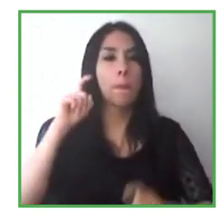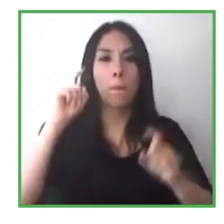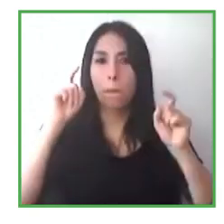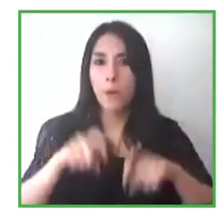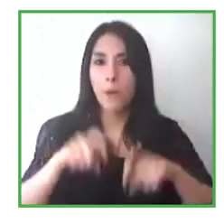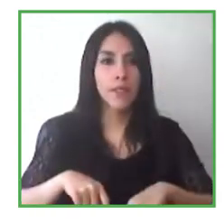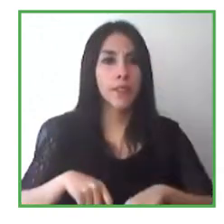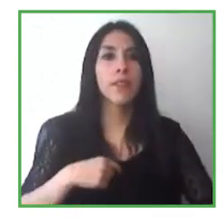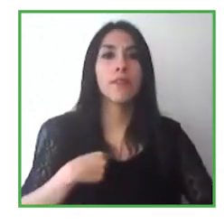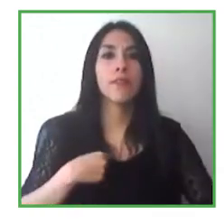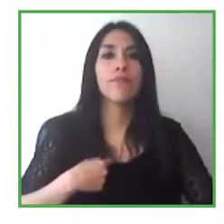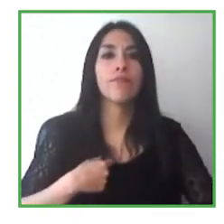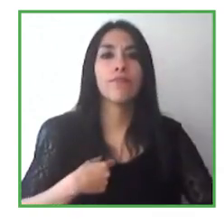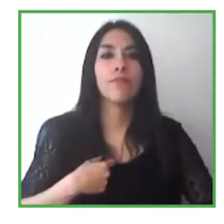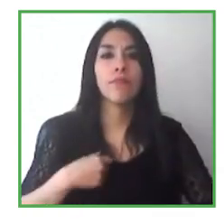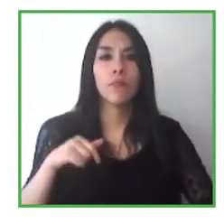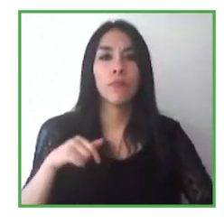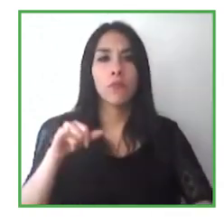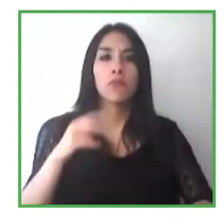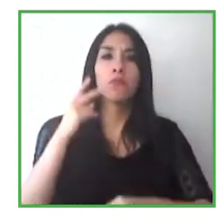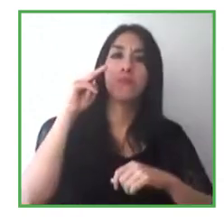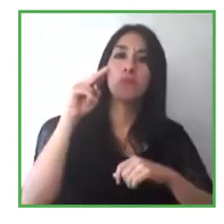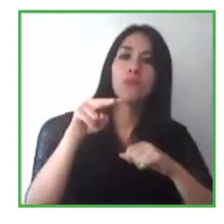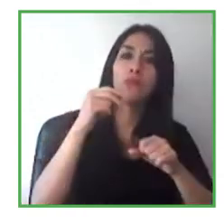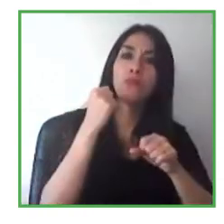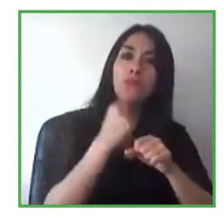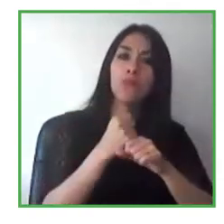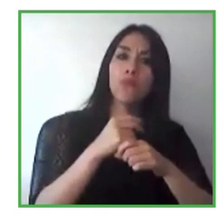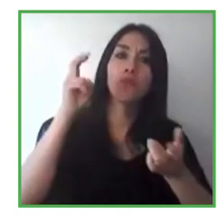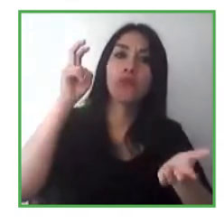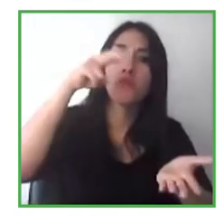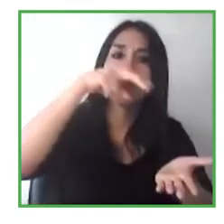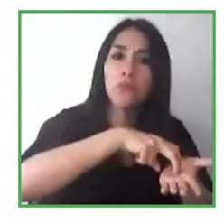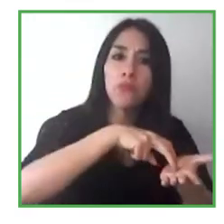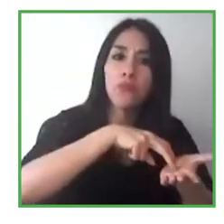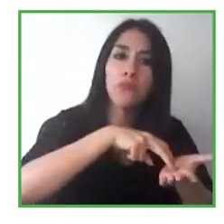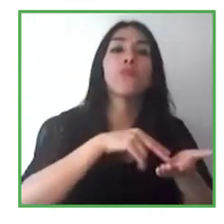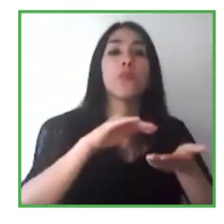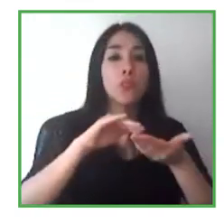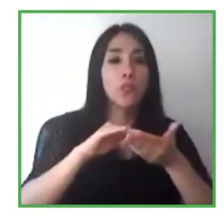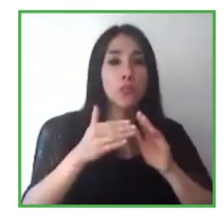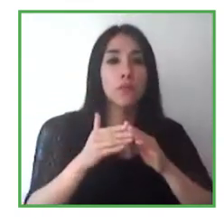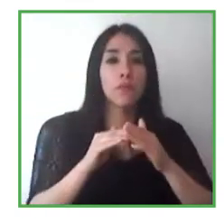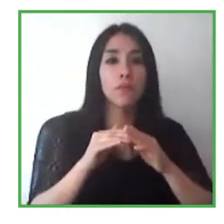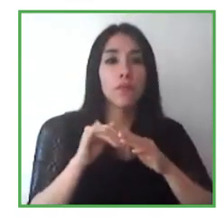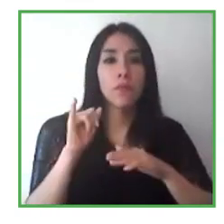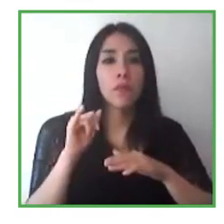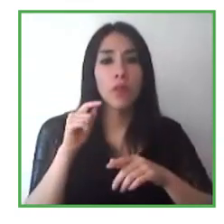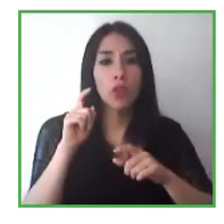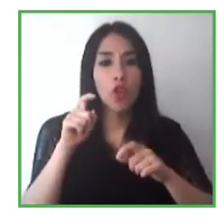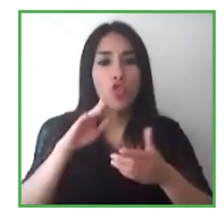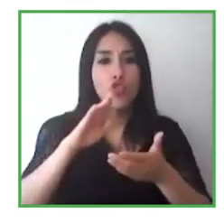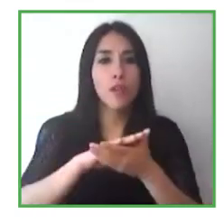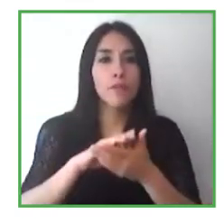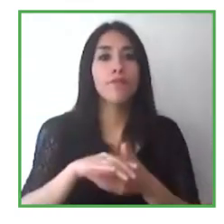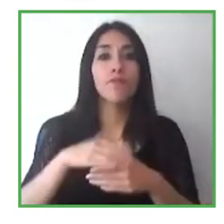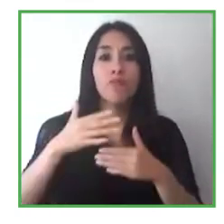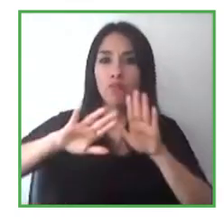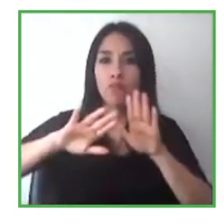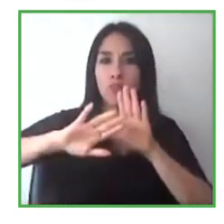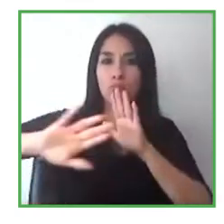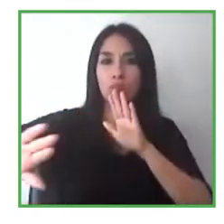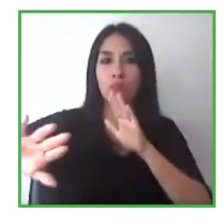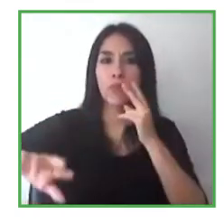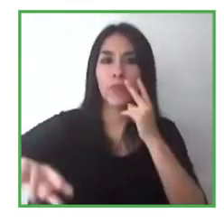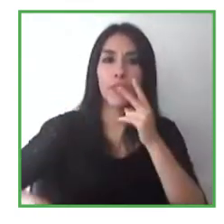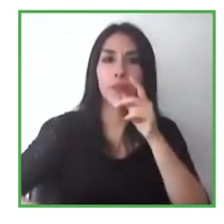the trap of, you know, labeling people saying that people with disability, all of us, regardless of the disability,